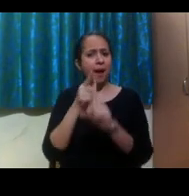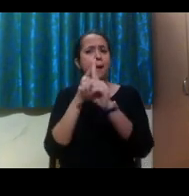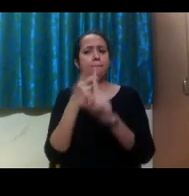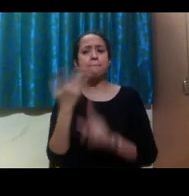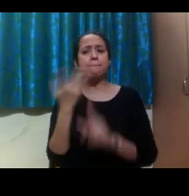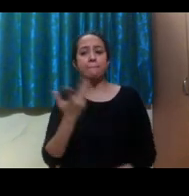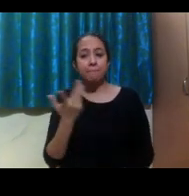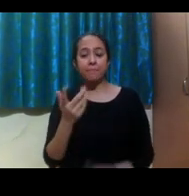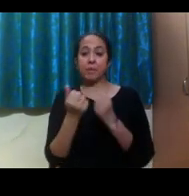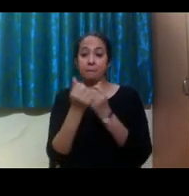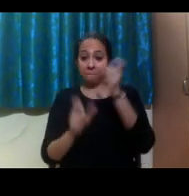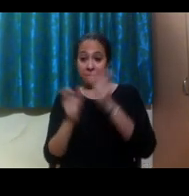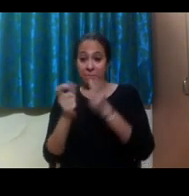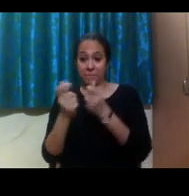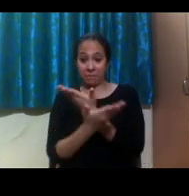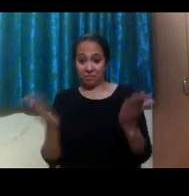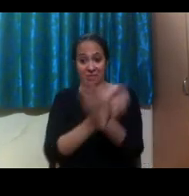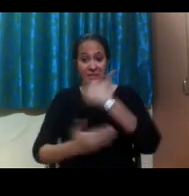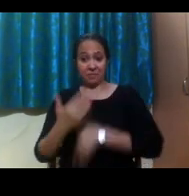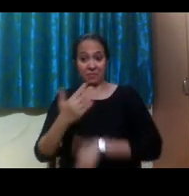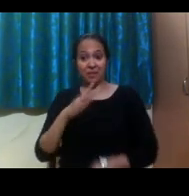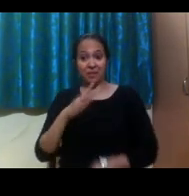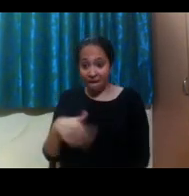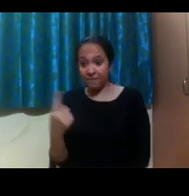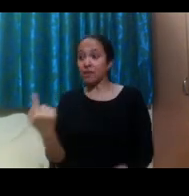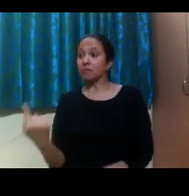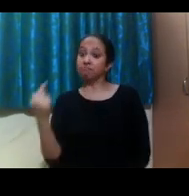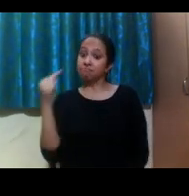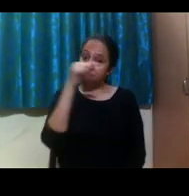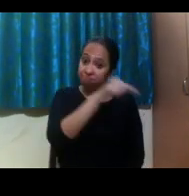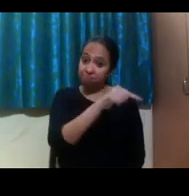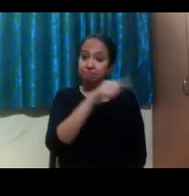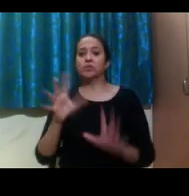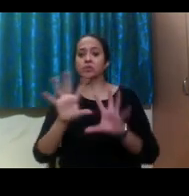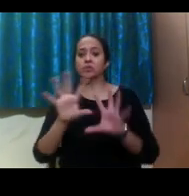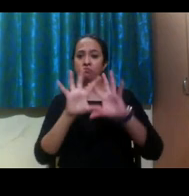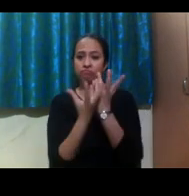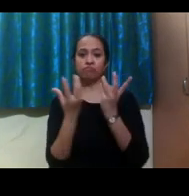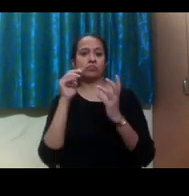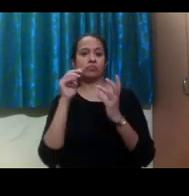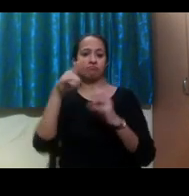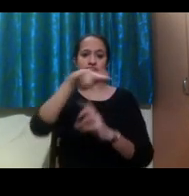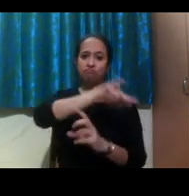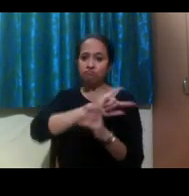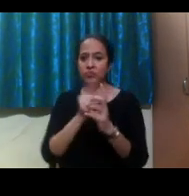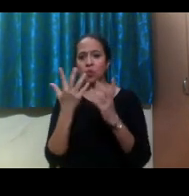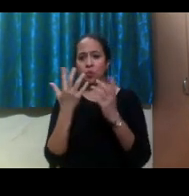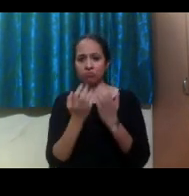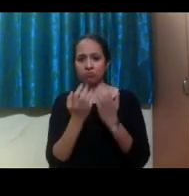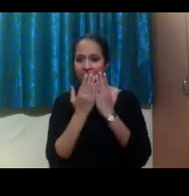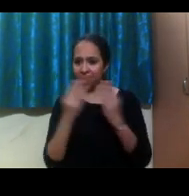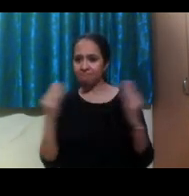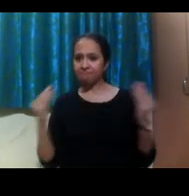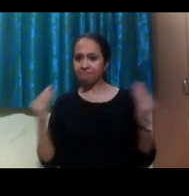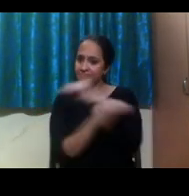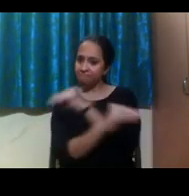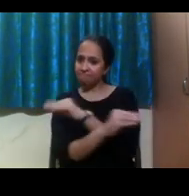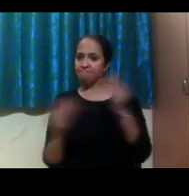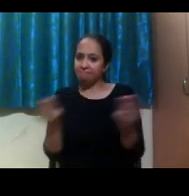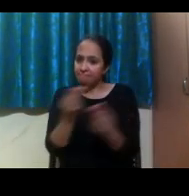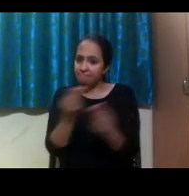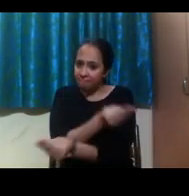people with disabilities participating in all types of international exchange programs. So international exchange includes